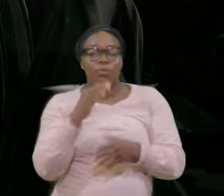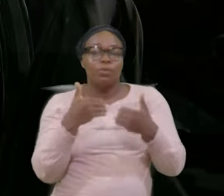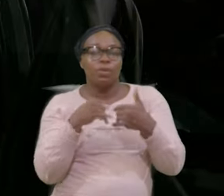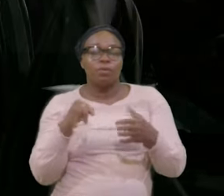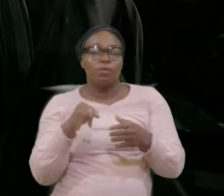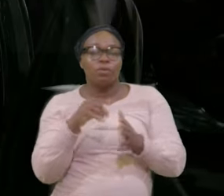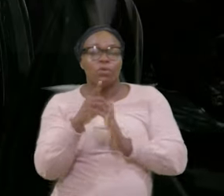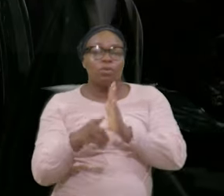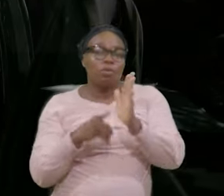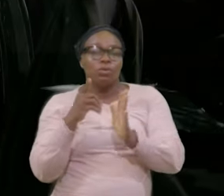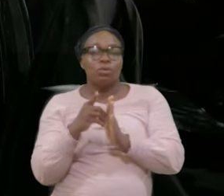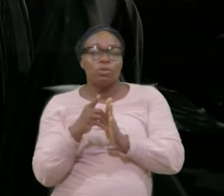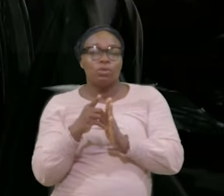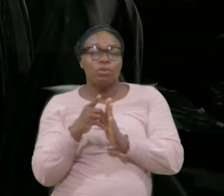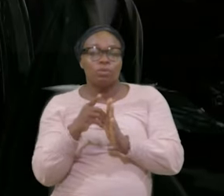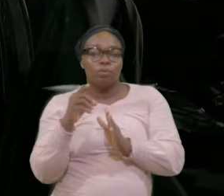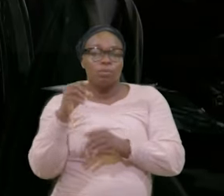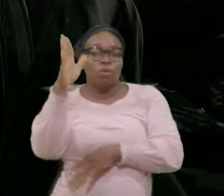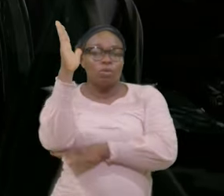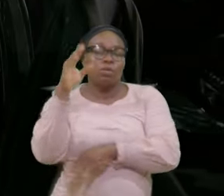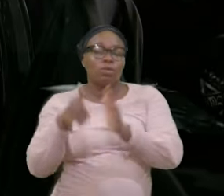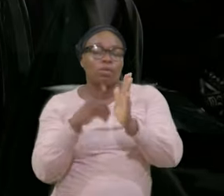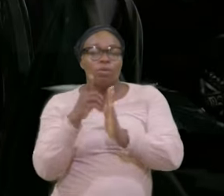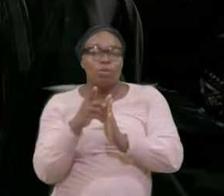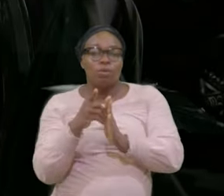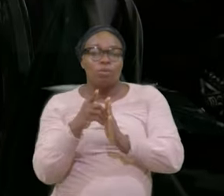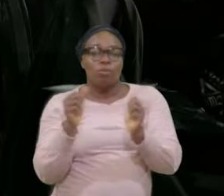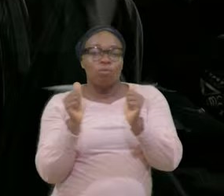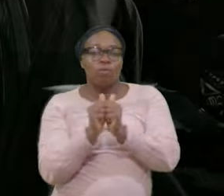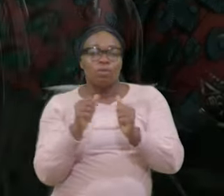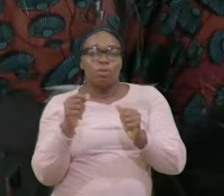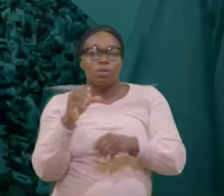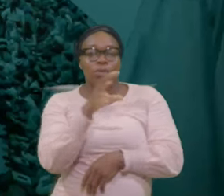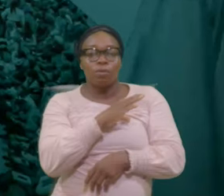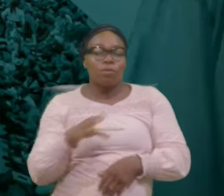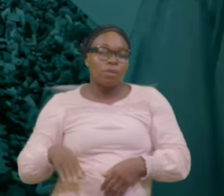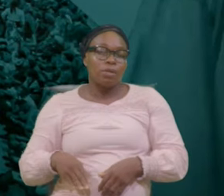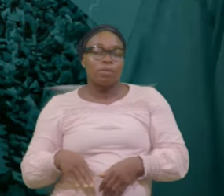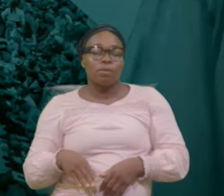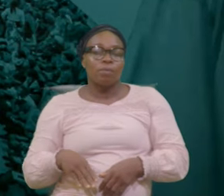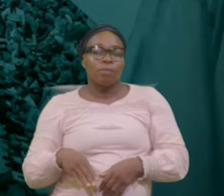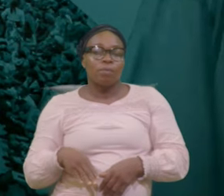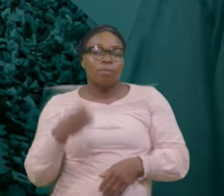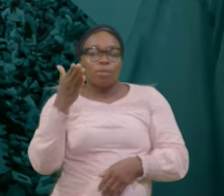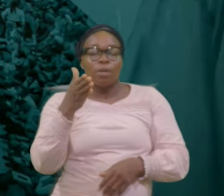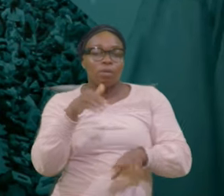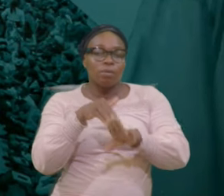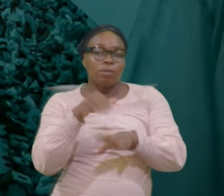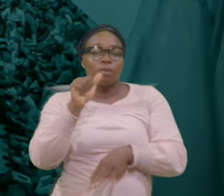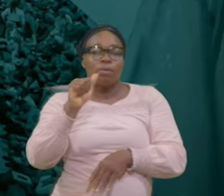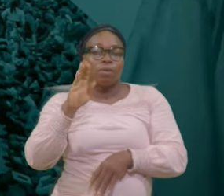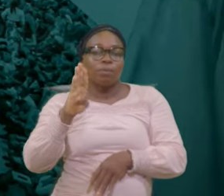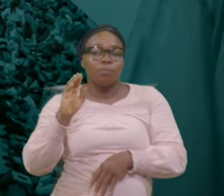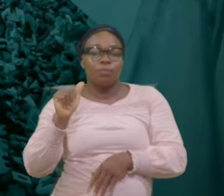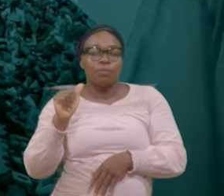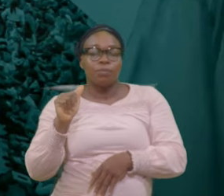Tomorrow By 3 O'clock Here In The Alpha Location At That Tent There